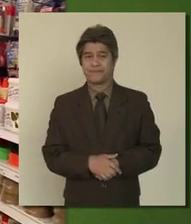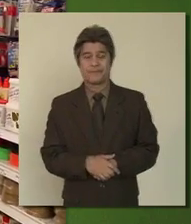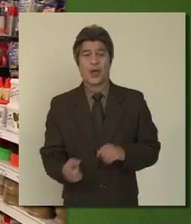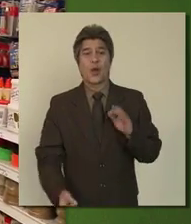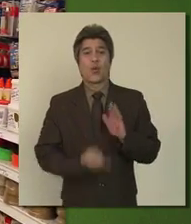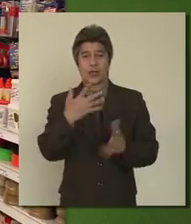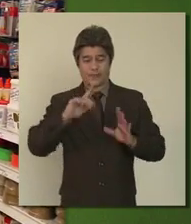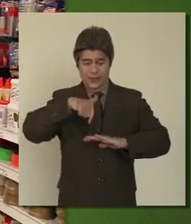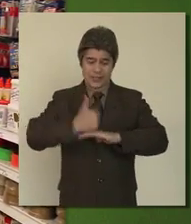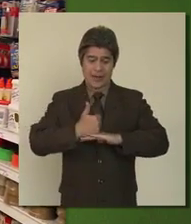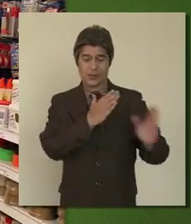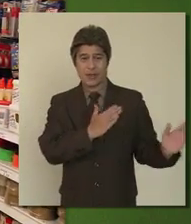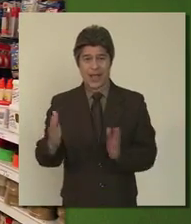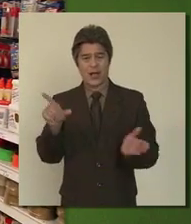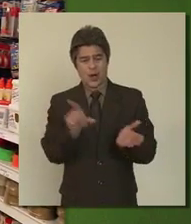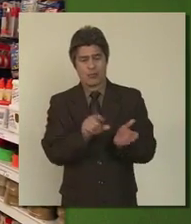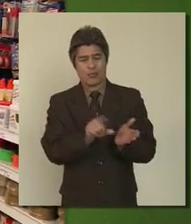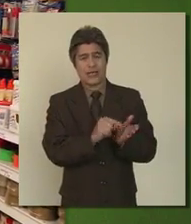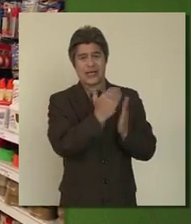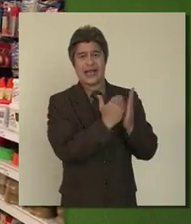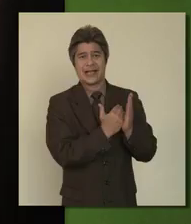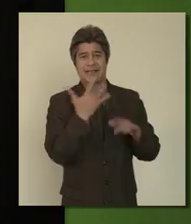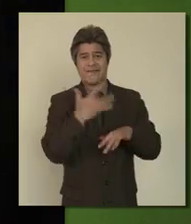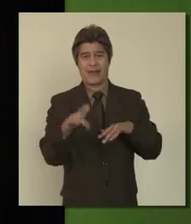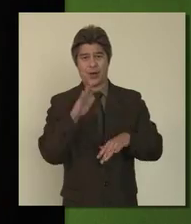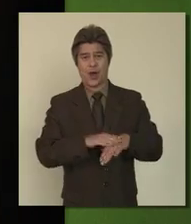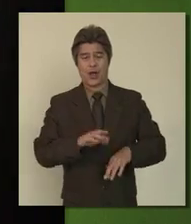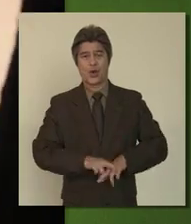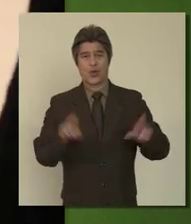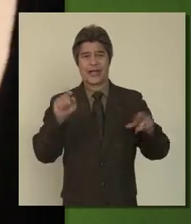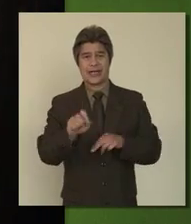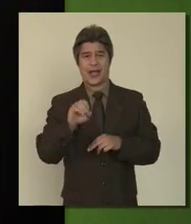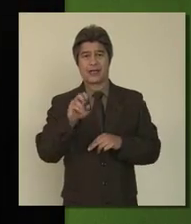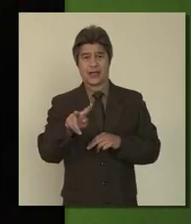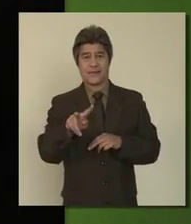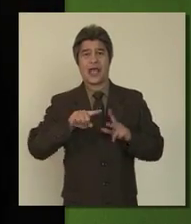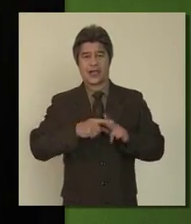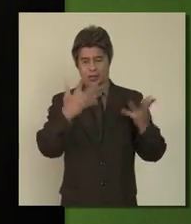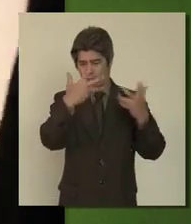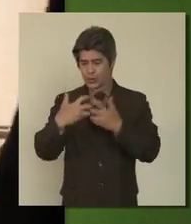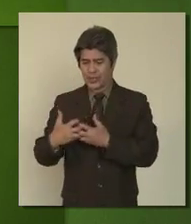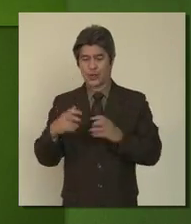Once you've established your plan, print out a list available on Ready.gov and start to put together an emergency kit.